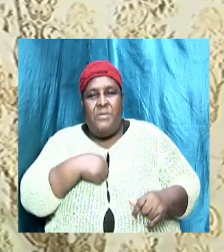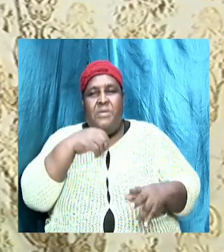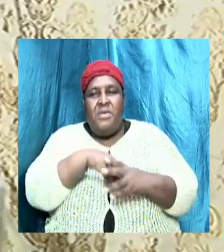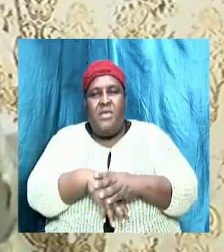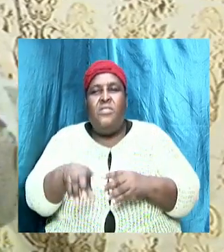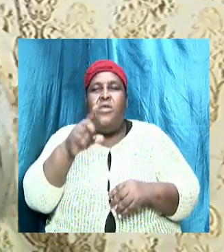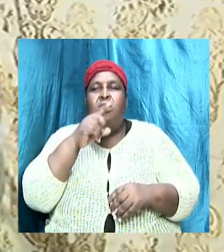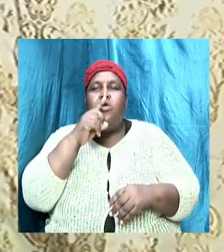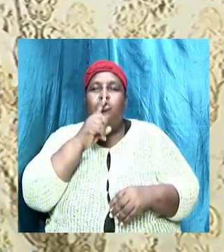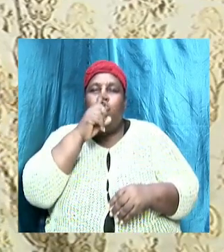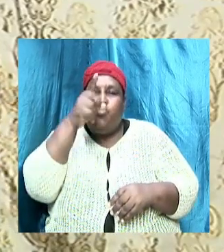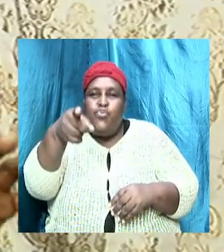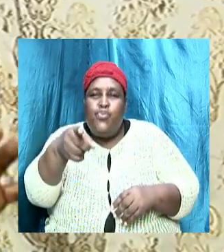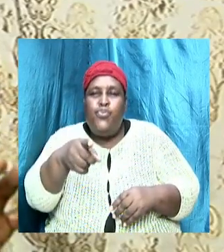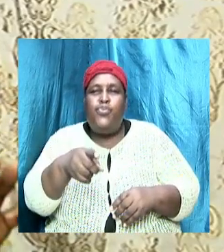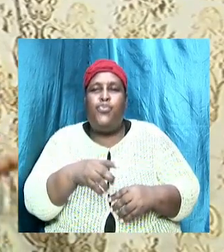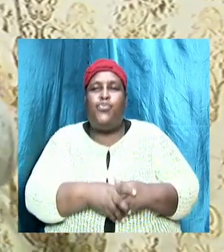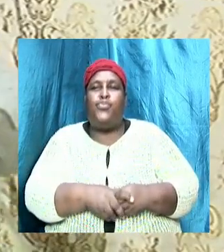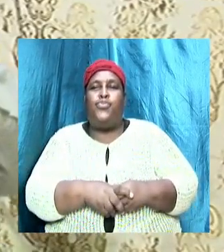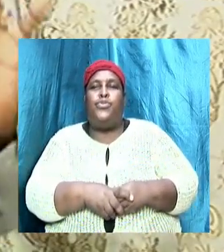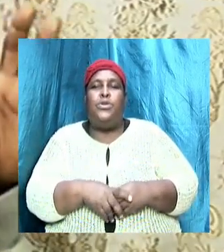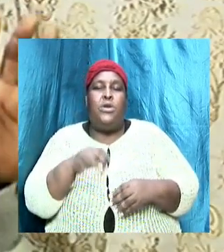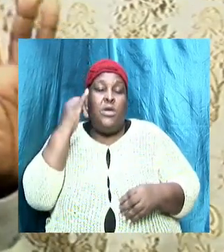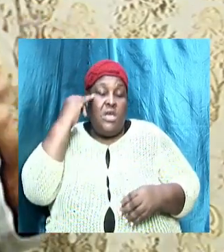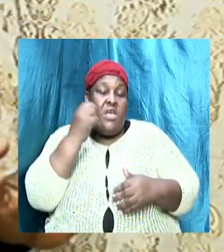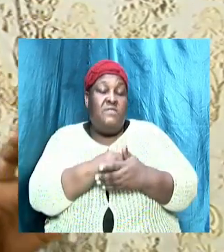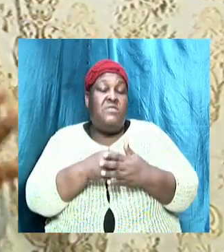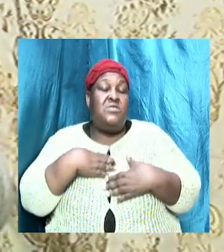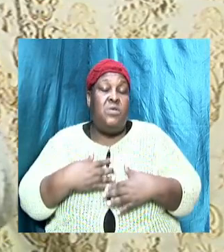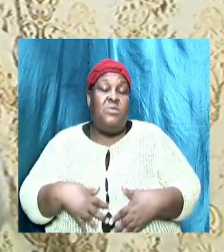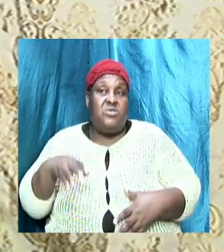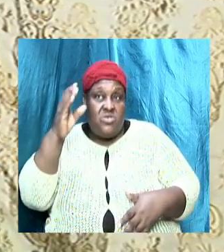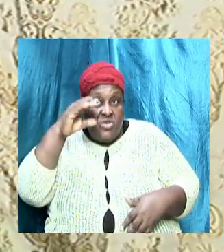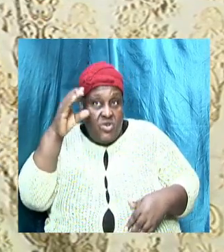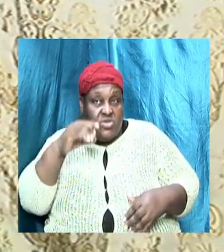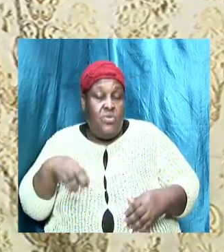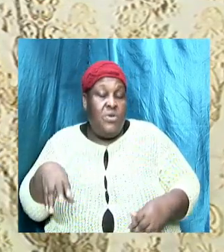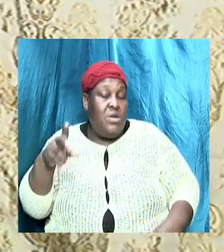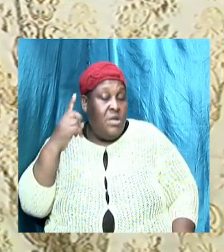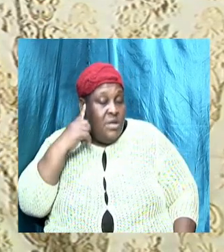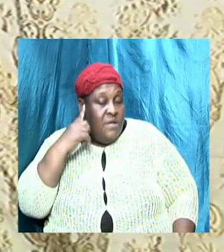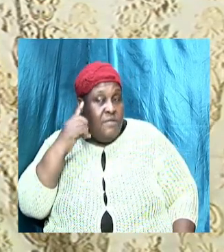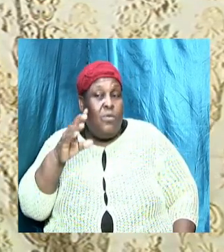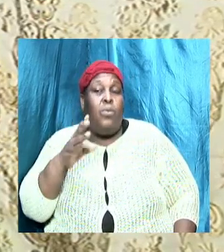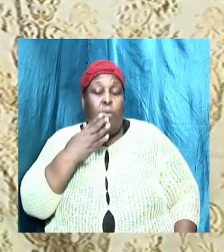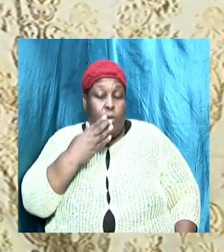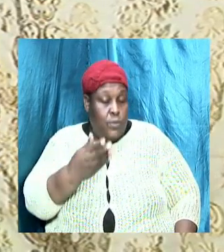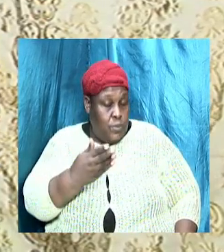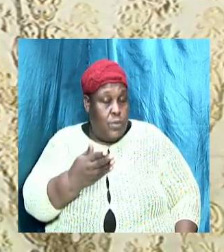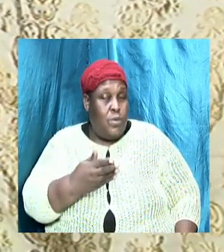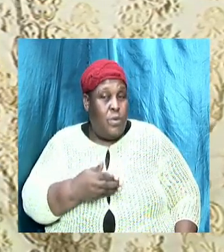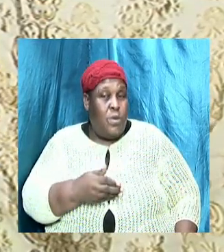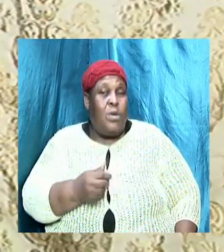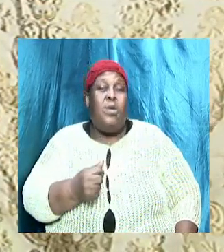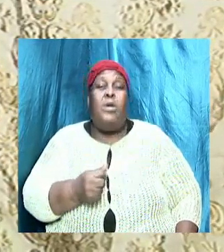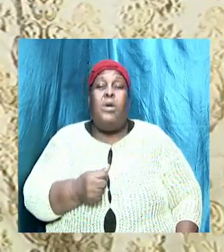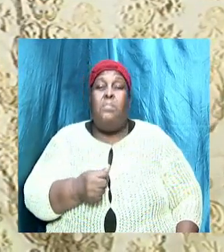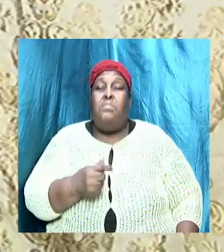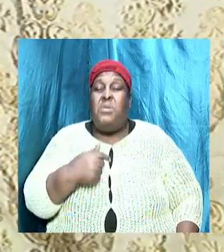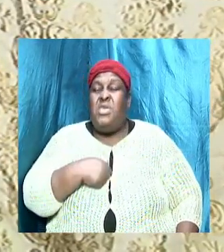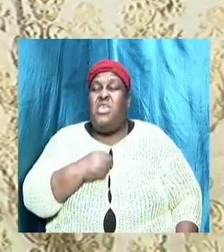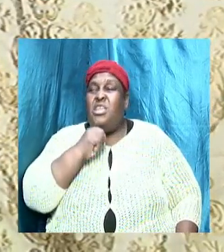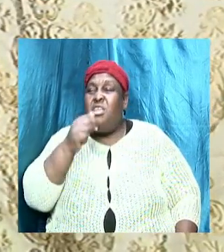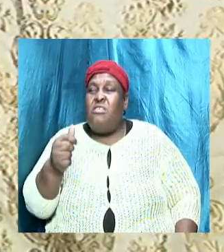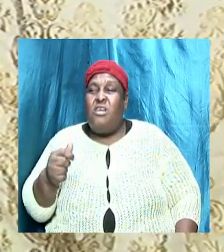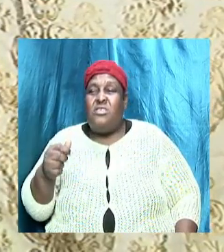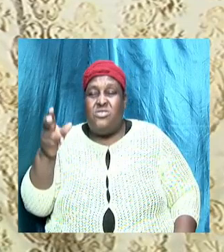so if somebody is searching and they want to give you here fine but I am not searching because I have met the